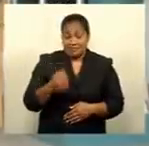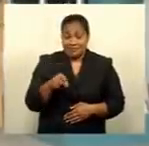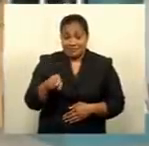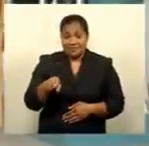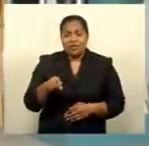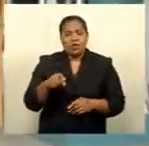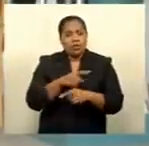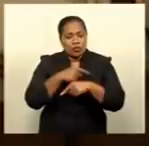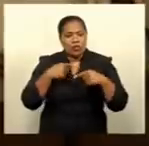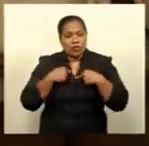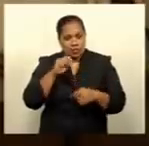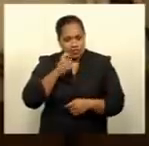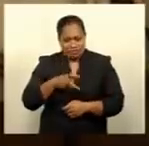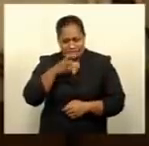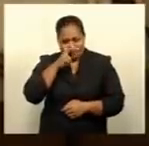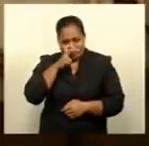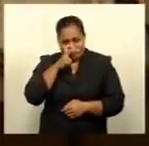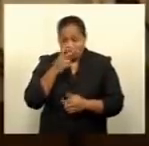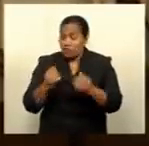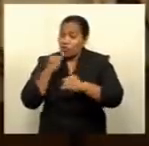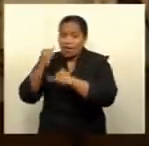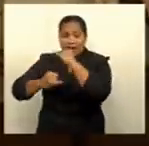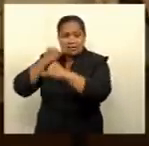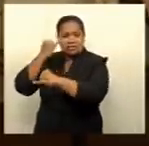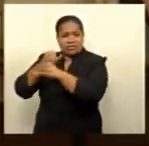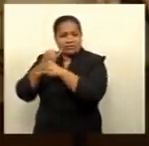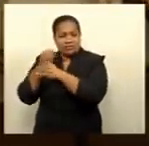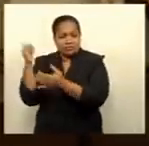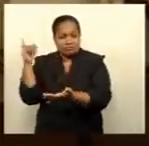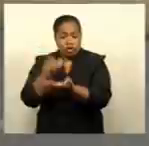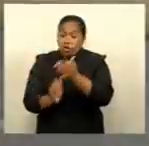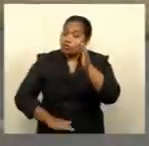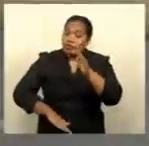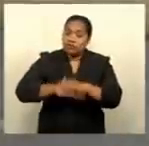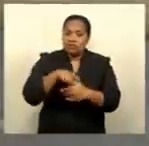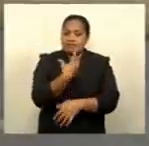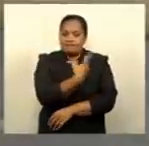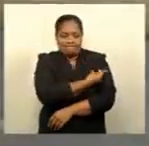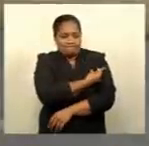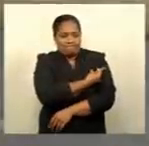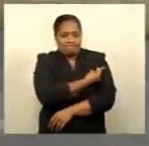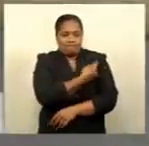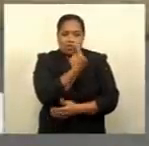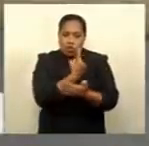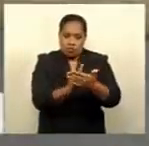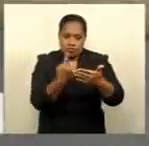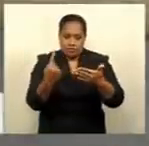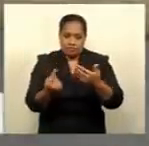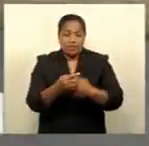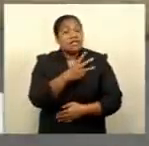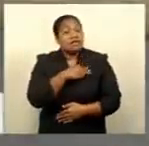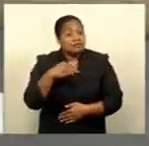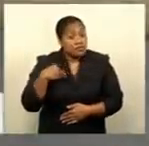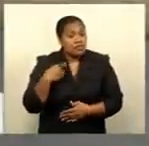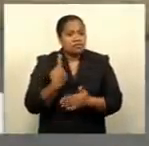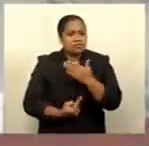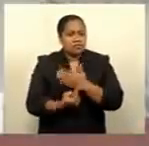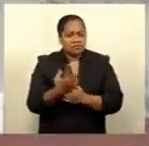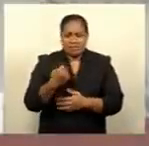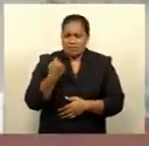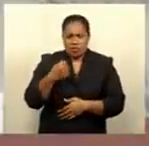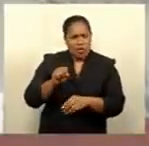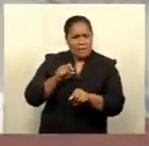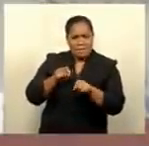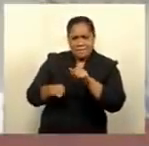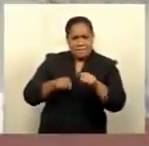restrict international traveler entry to only fully vaccinated individuals. The Ministry intends to create a no-blame environment